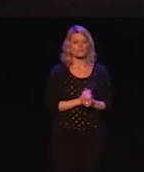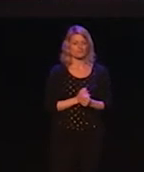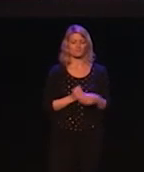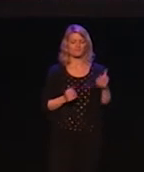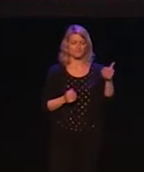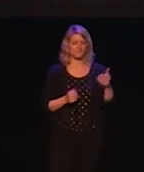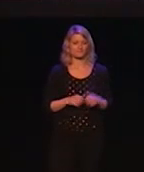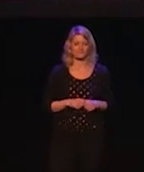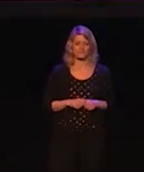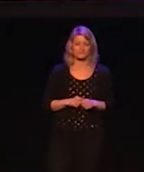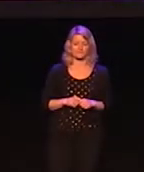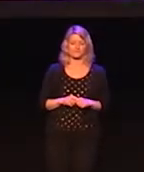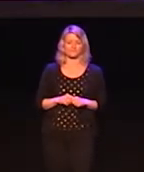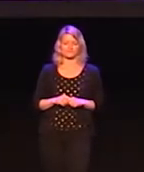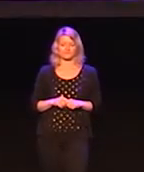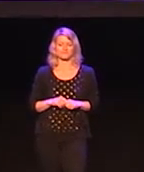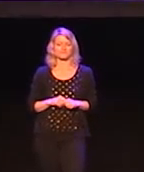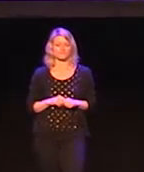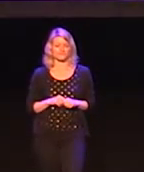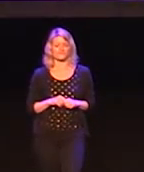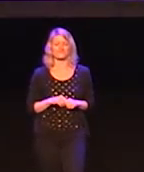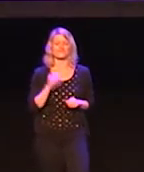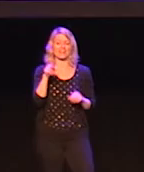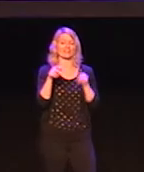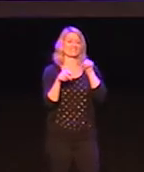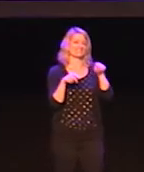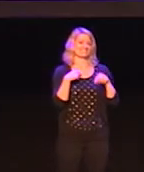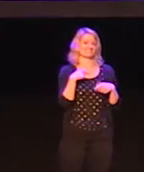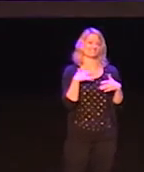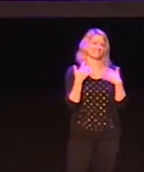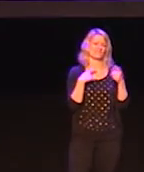perspective so that you take on not only the viewer perspective, but the signer's perspective.